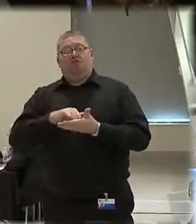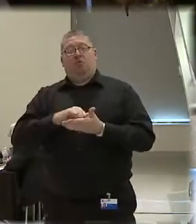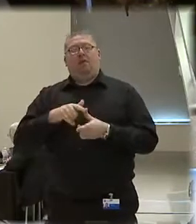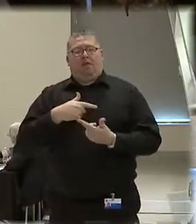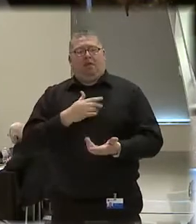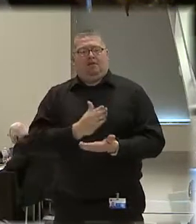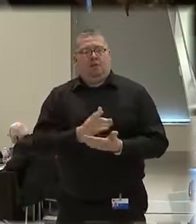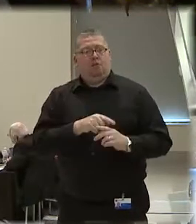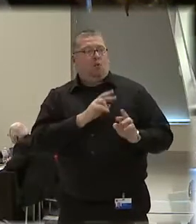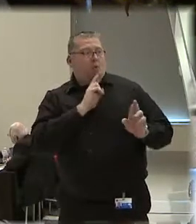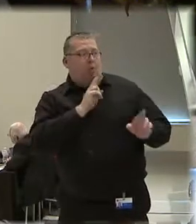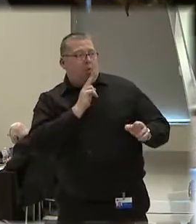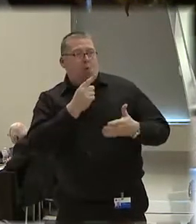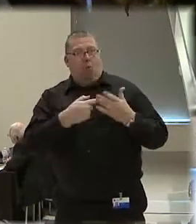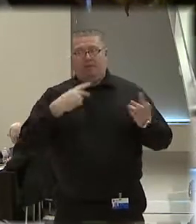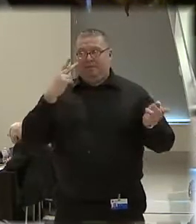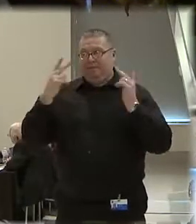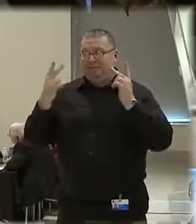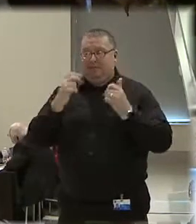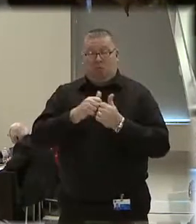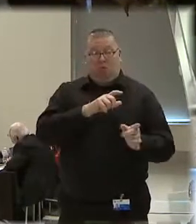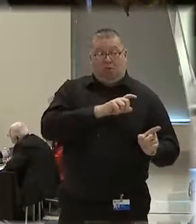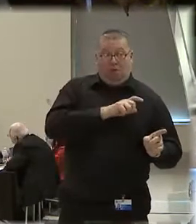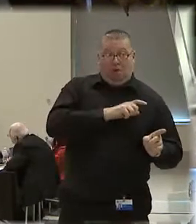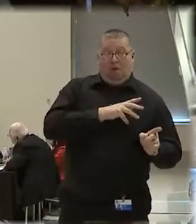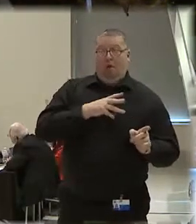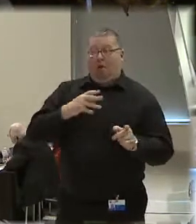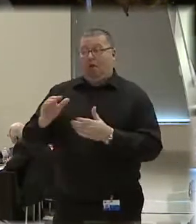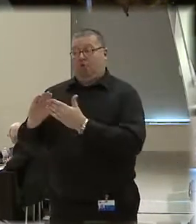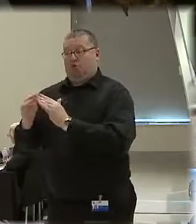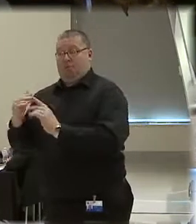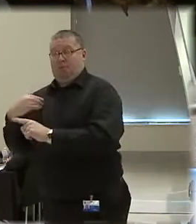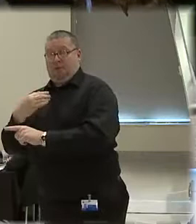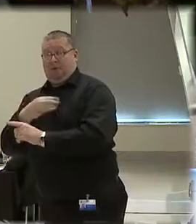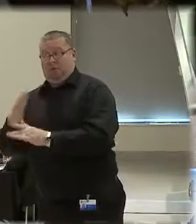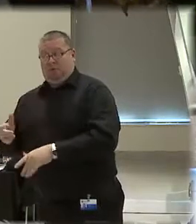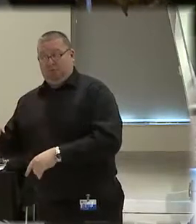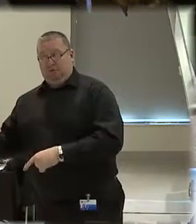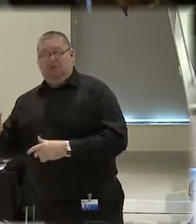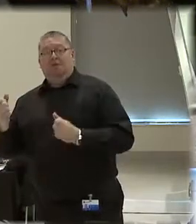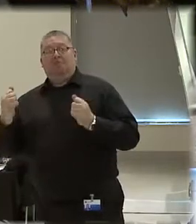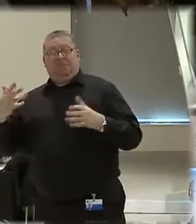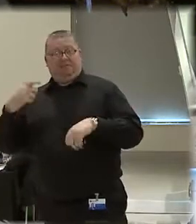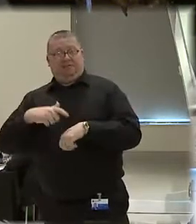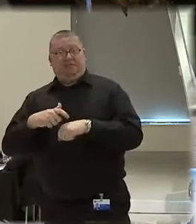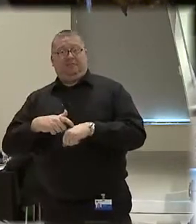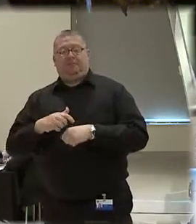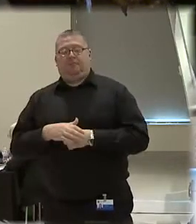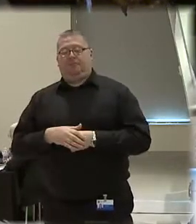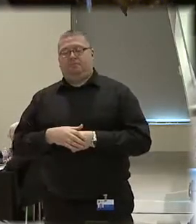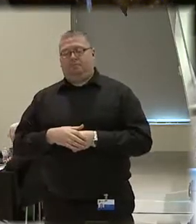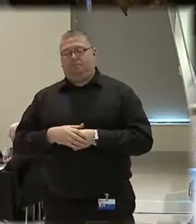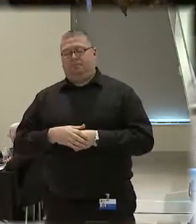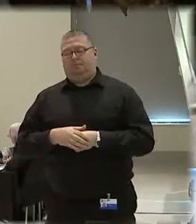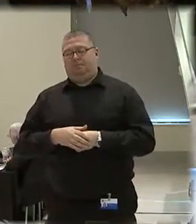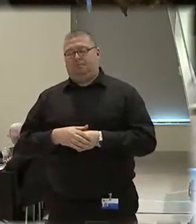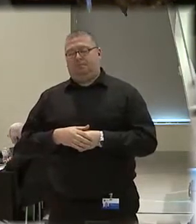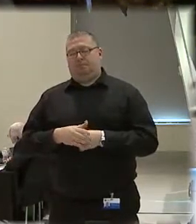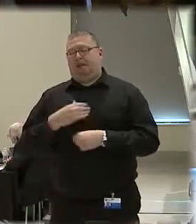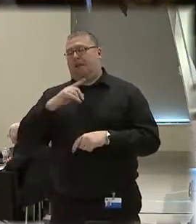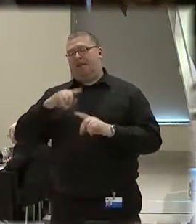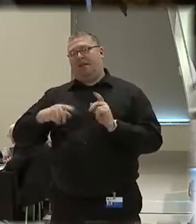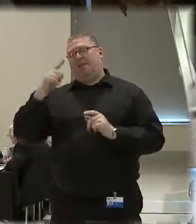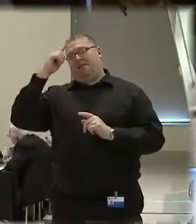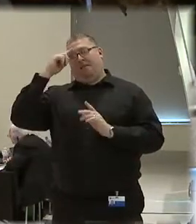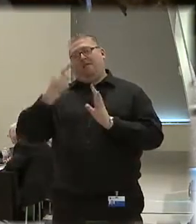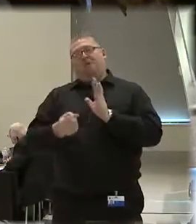incidents between officers and civilians many times. And I can't think of